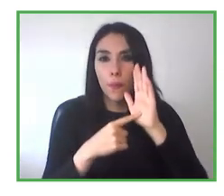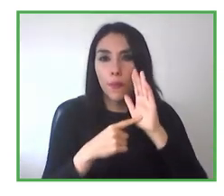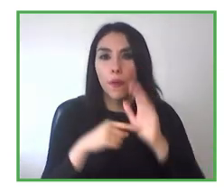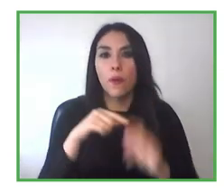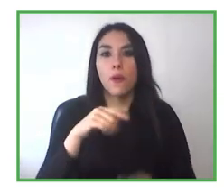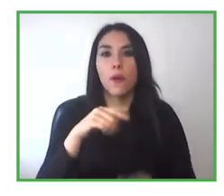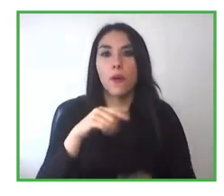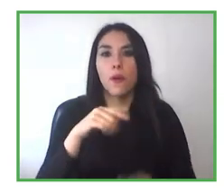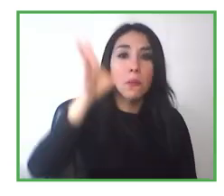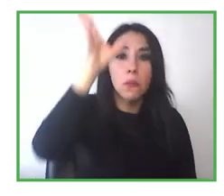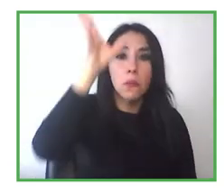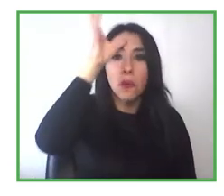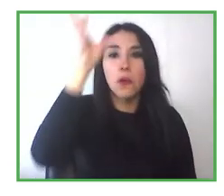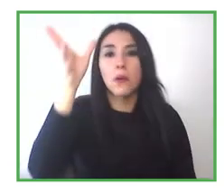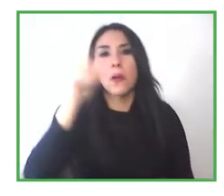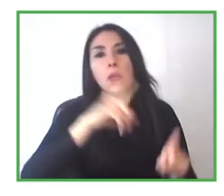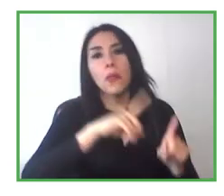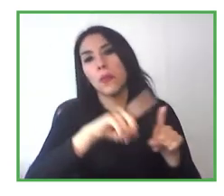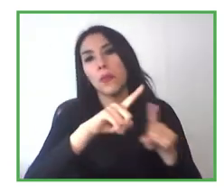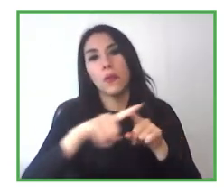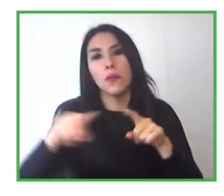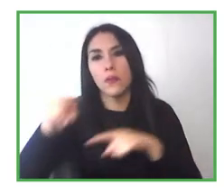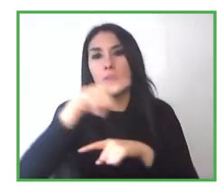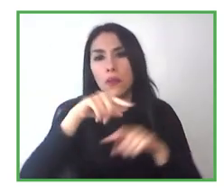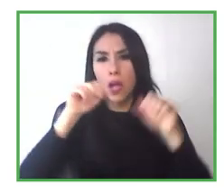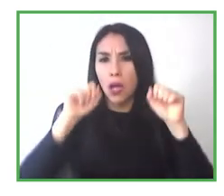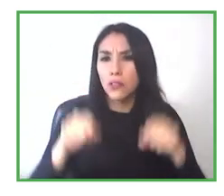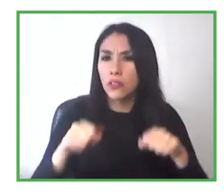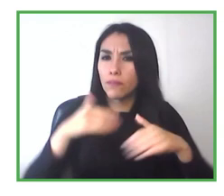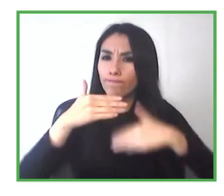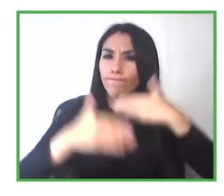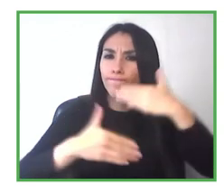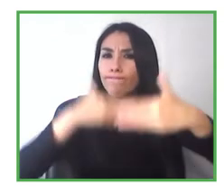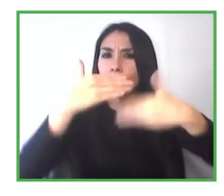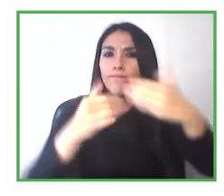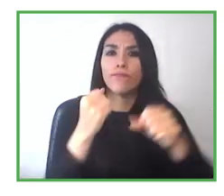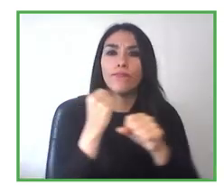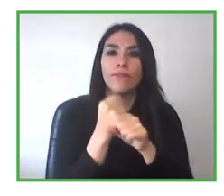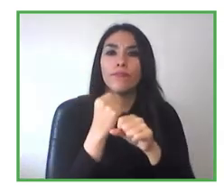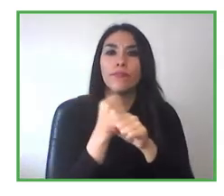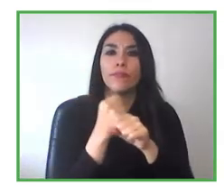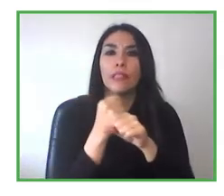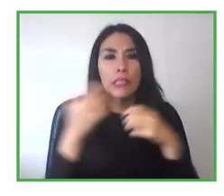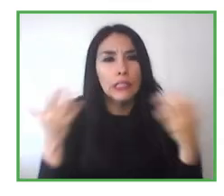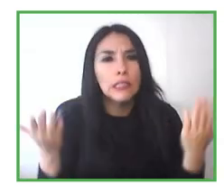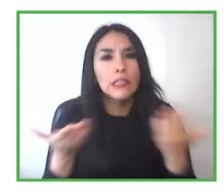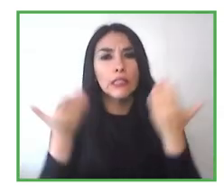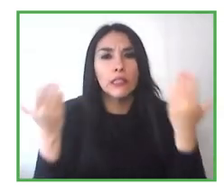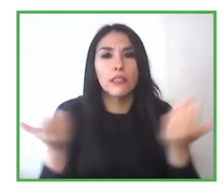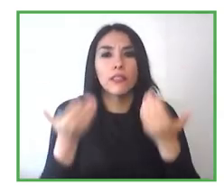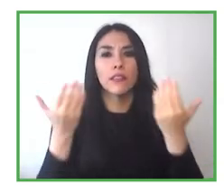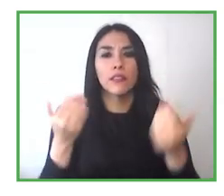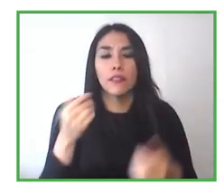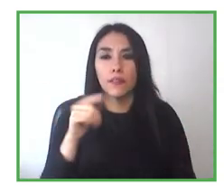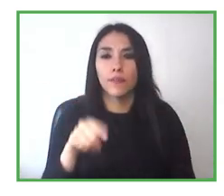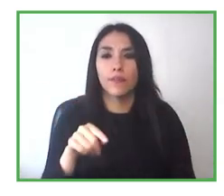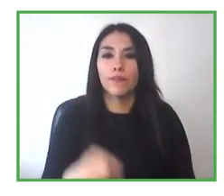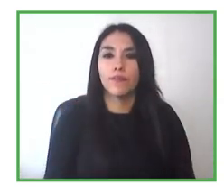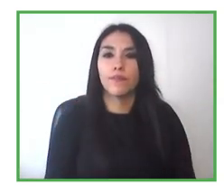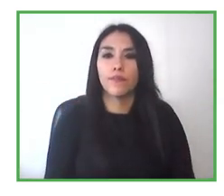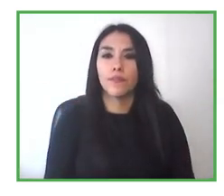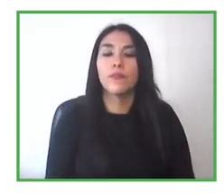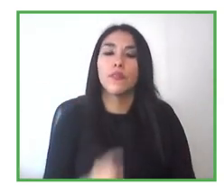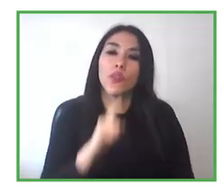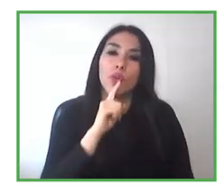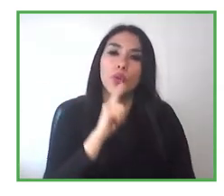father, brother, sister, siblings that can say, look, you can do it, you can work in whatever you wish. I believe we would not be talking about this topic